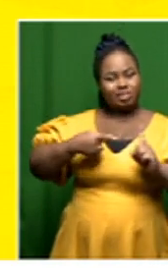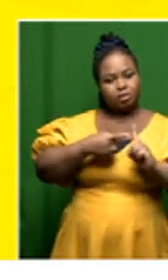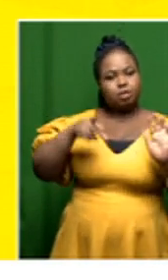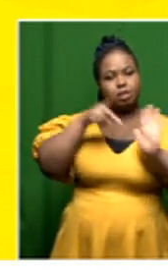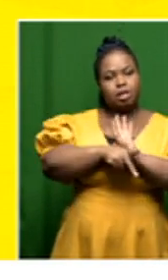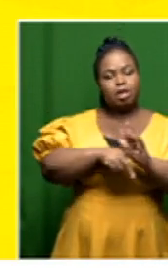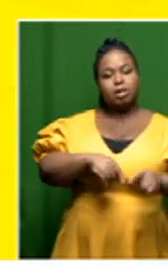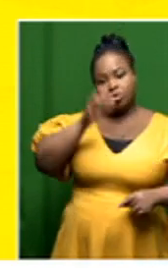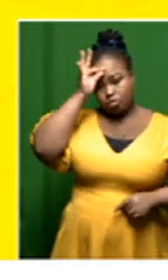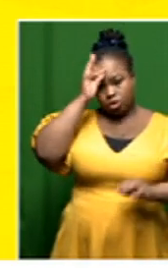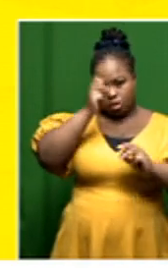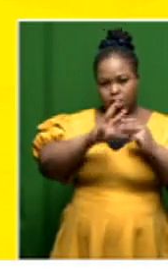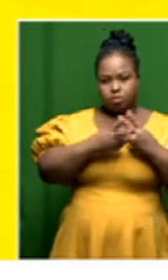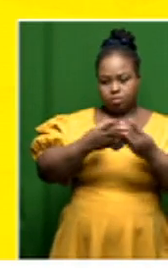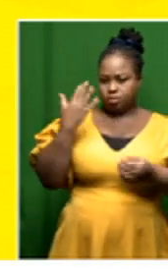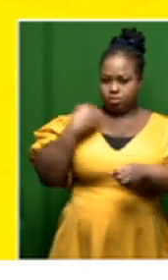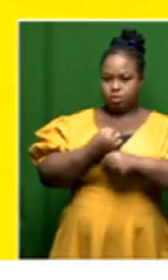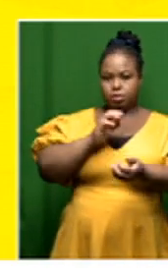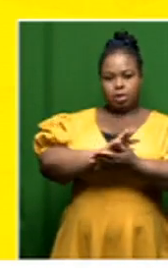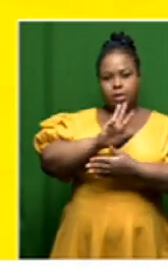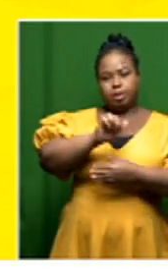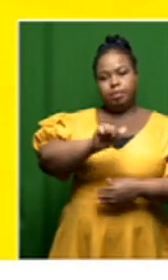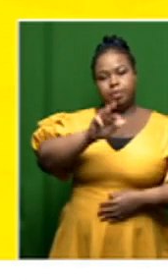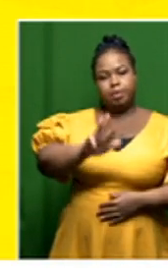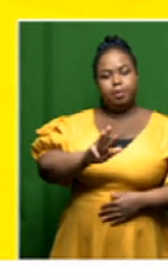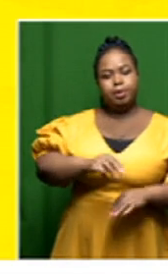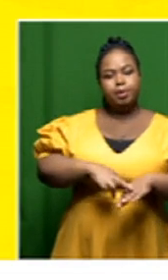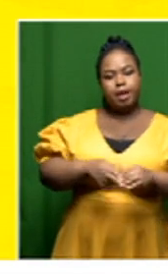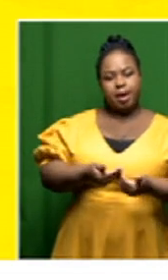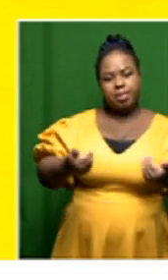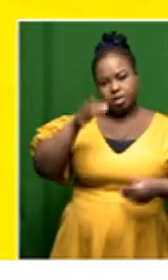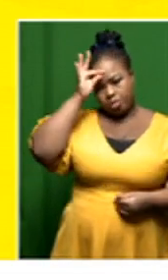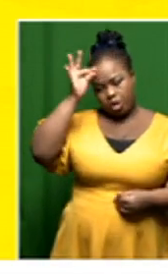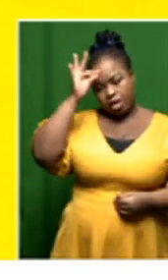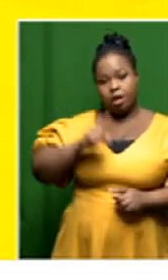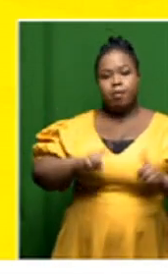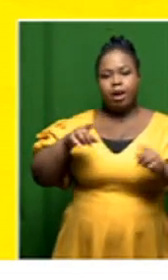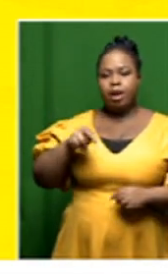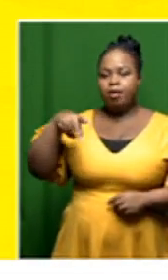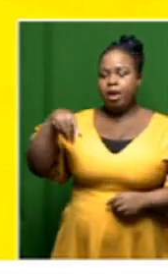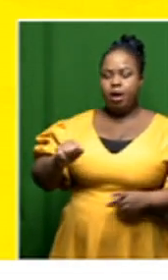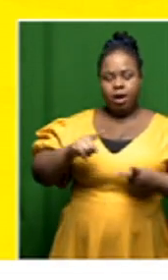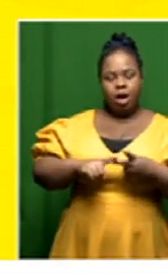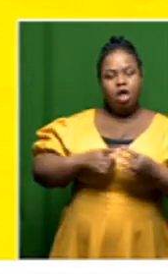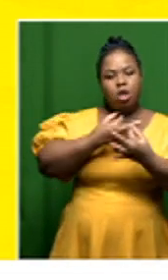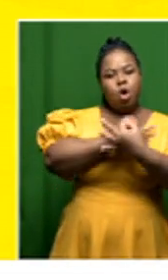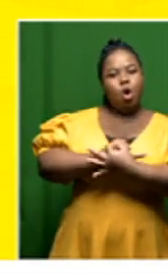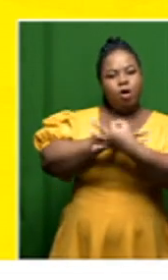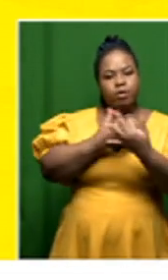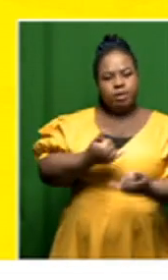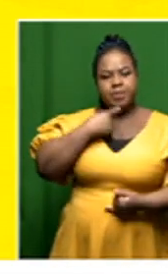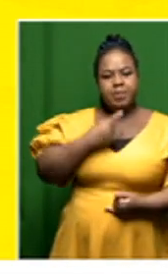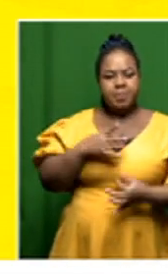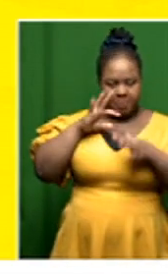killing in police detention in 1969 by the apartheid police meanwhile the npa and the hawks have committed